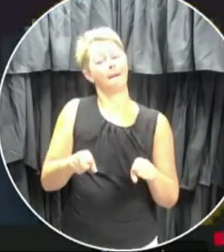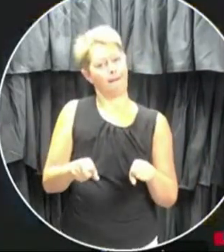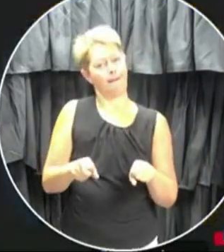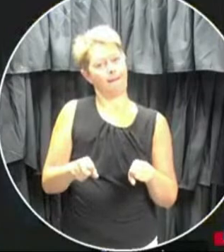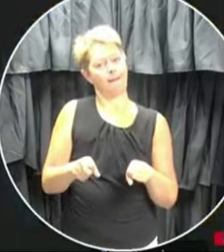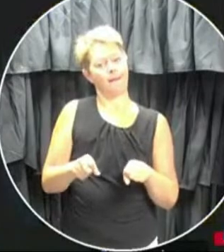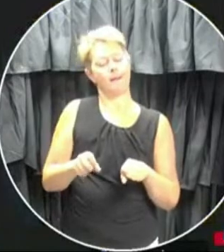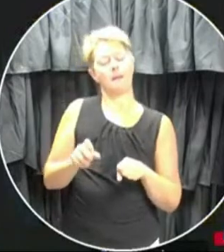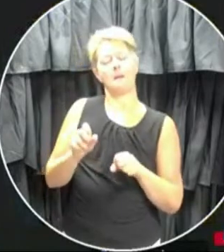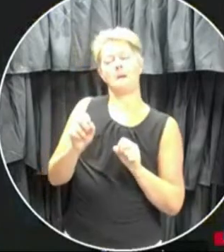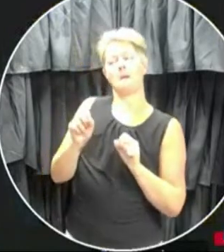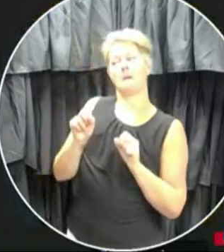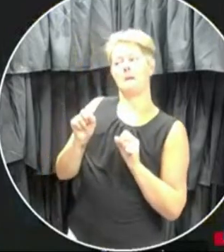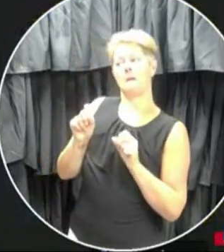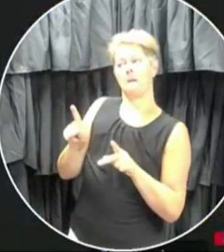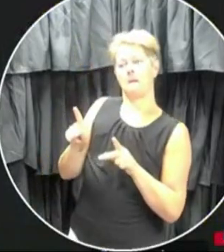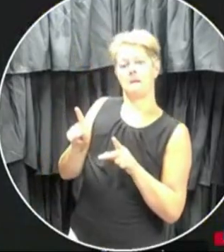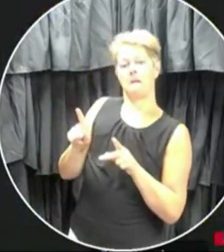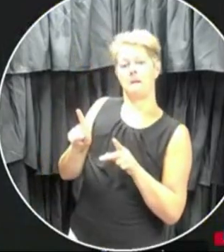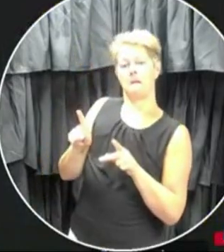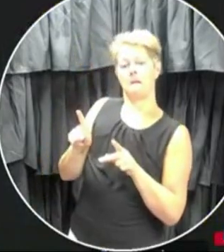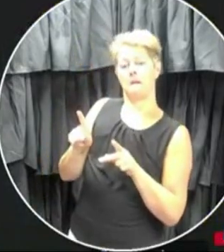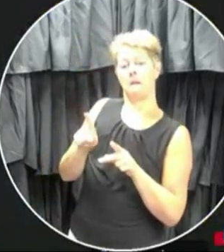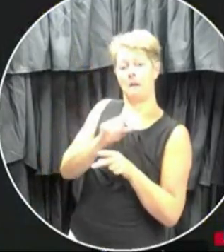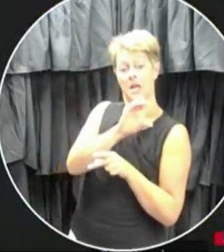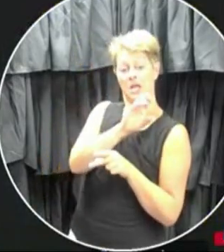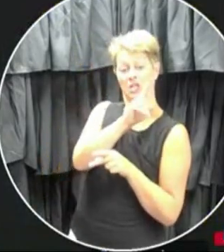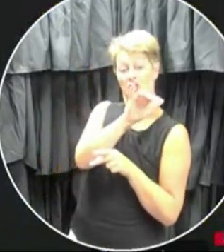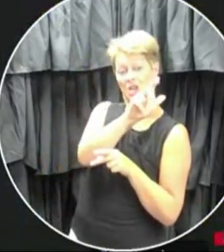Okay. Do I have a second question, Cheryl?